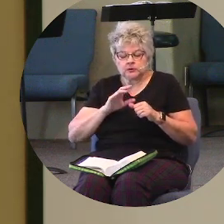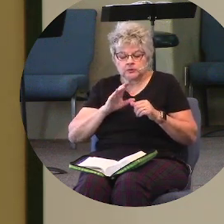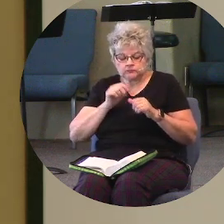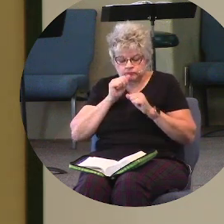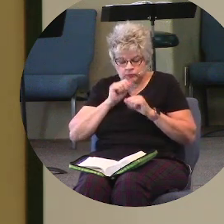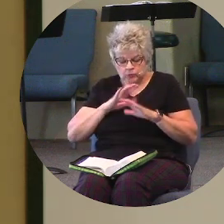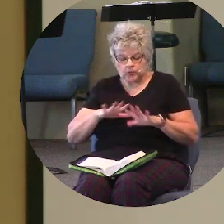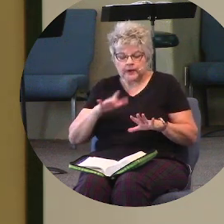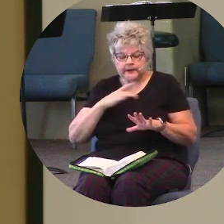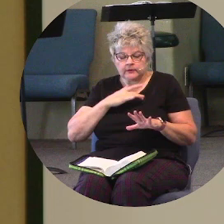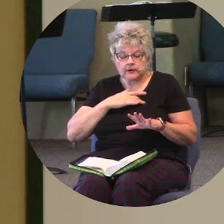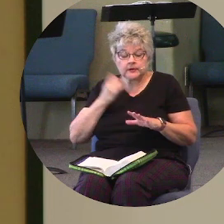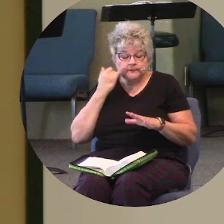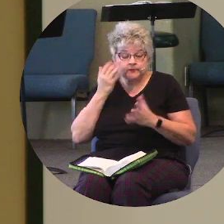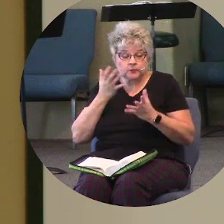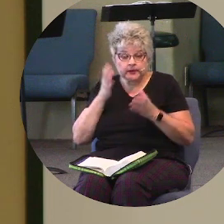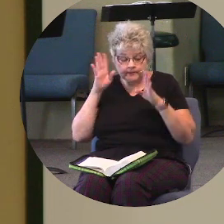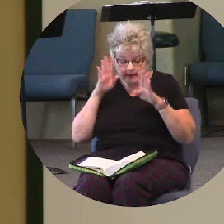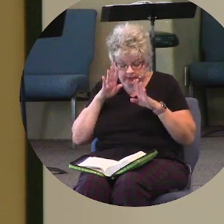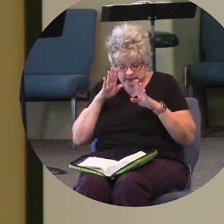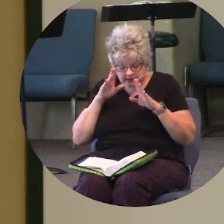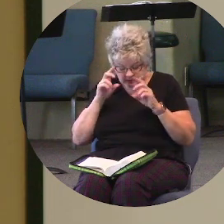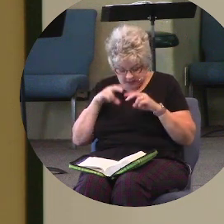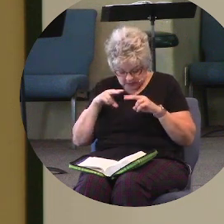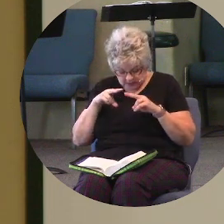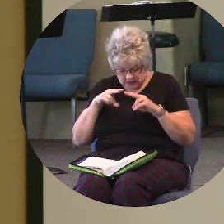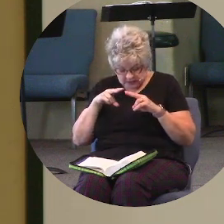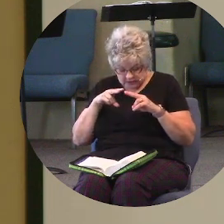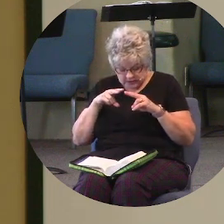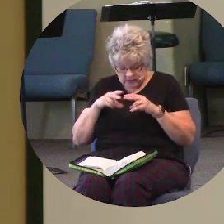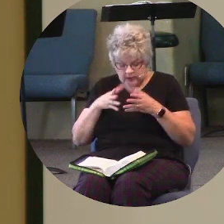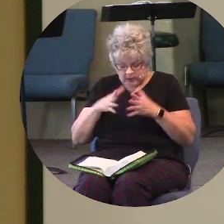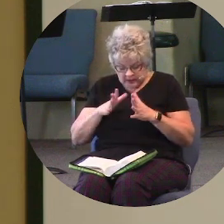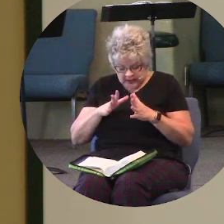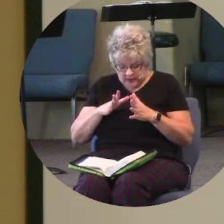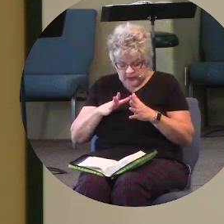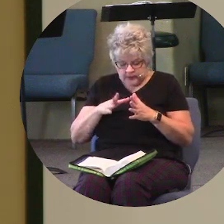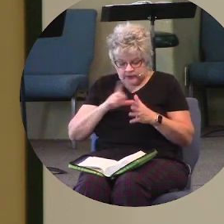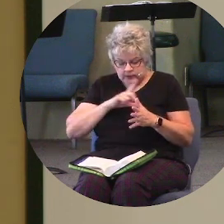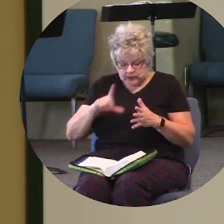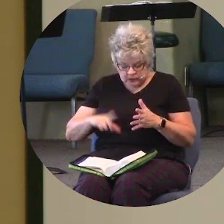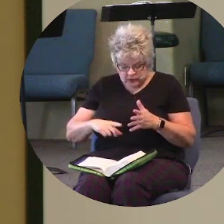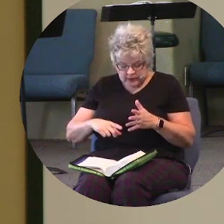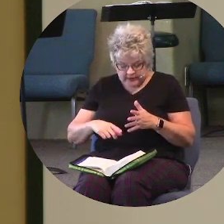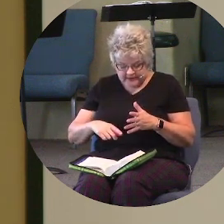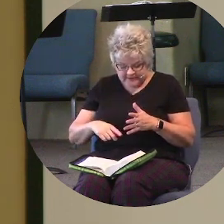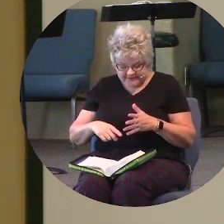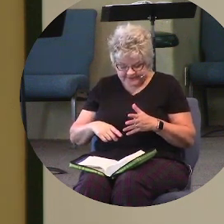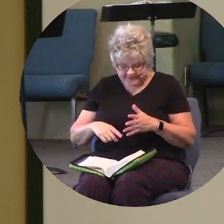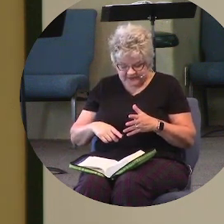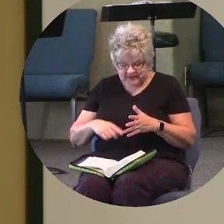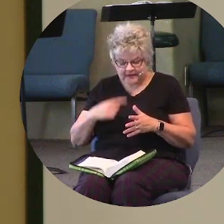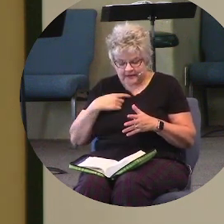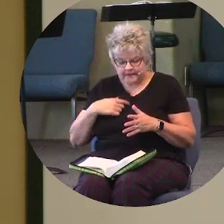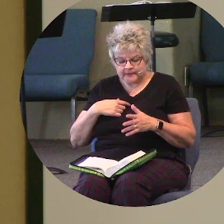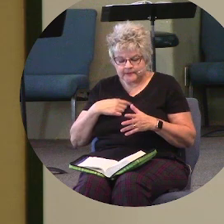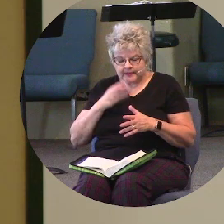want to bow your head, bow your head. But just allow the Lord, and I'm going to be quiet for what will seem to me like an eternity.